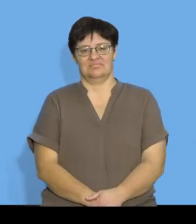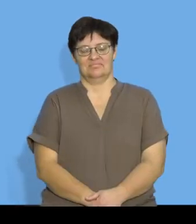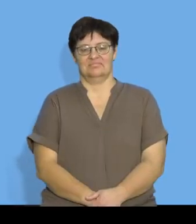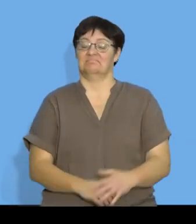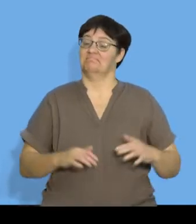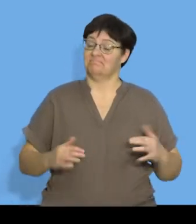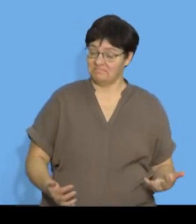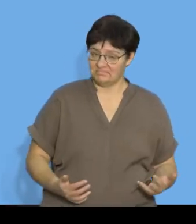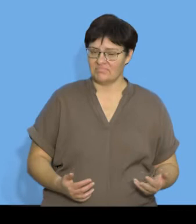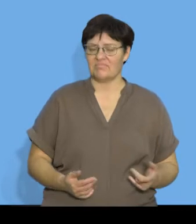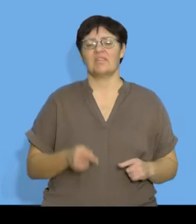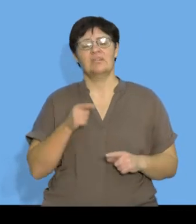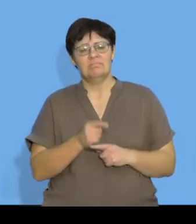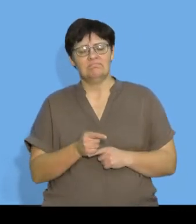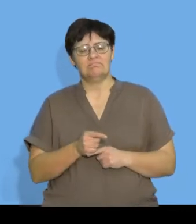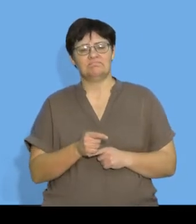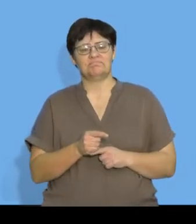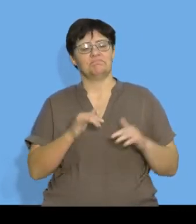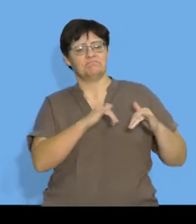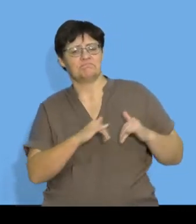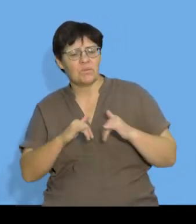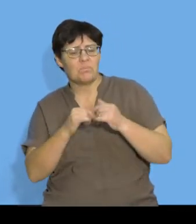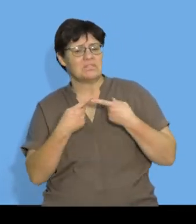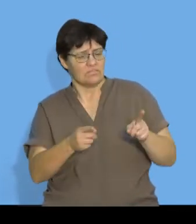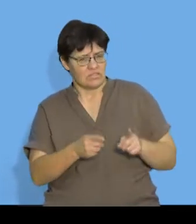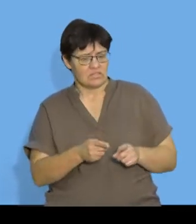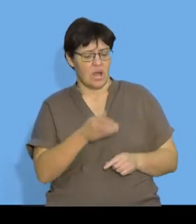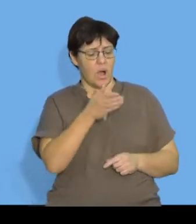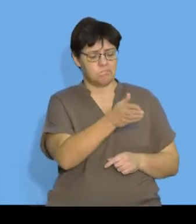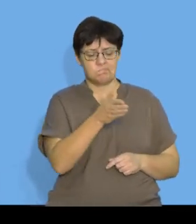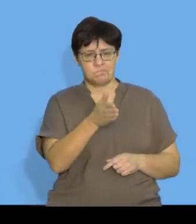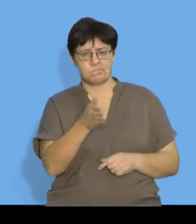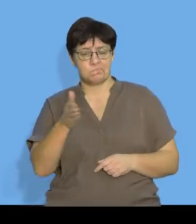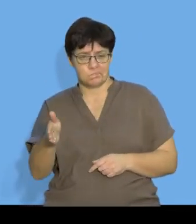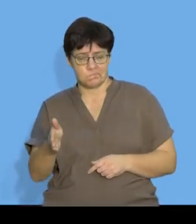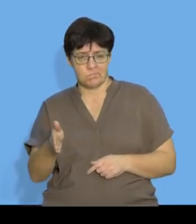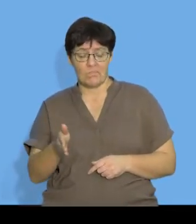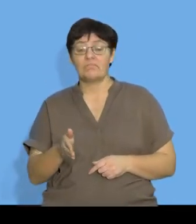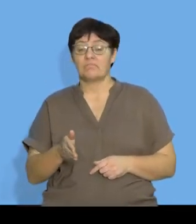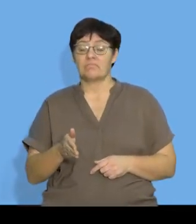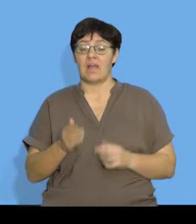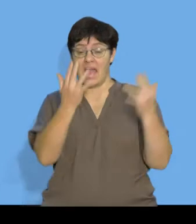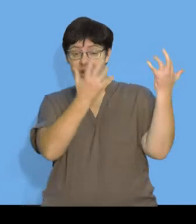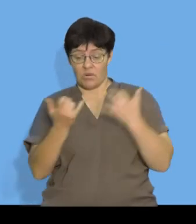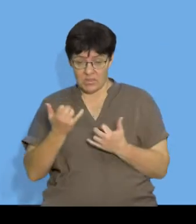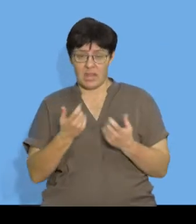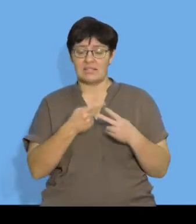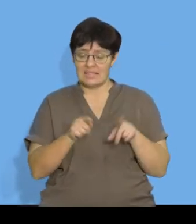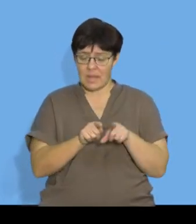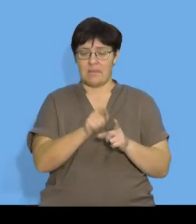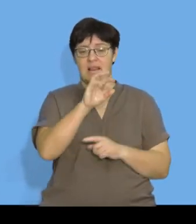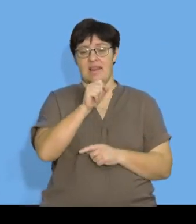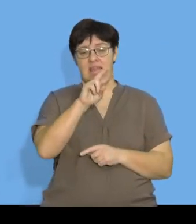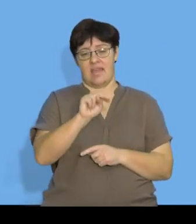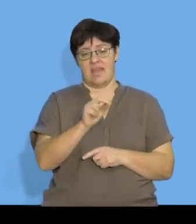So we've discussed that a common difference is present in arithmetic and linear sequences. Now I'm going to write